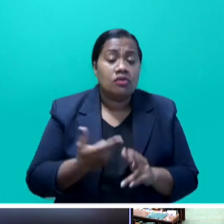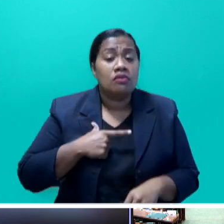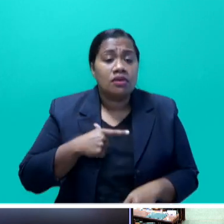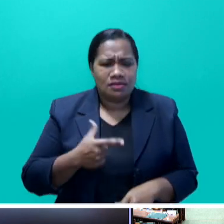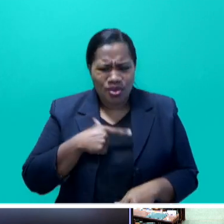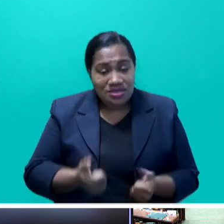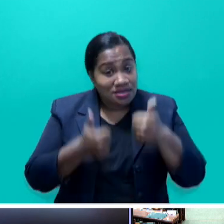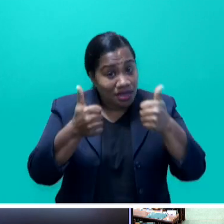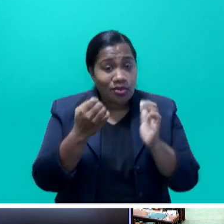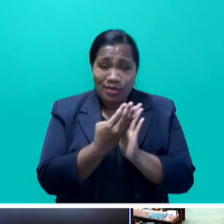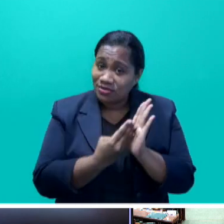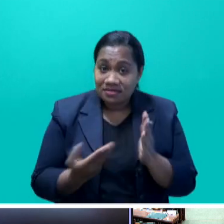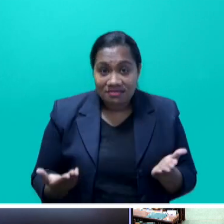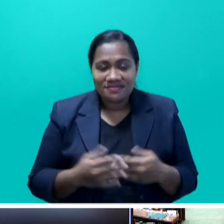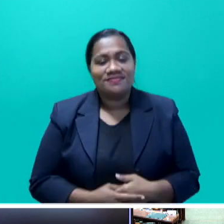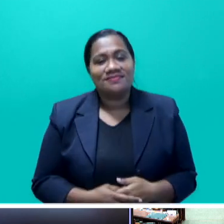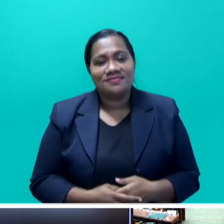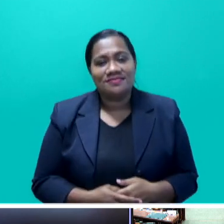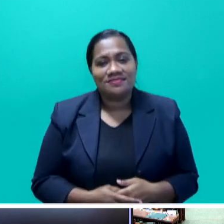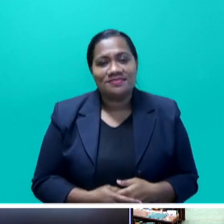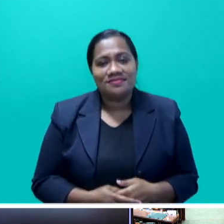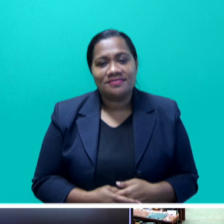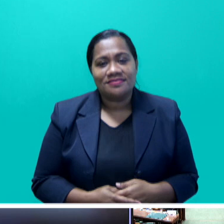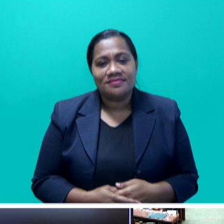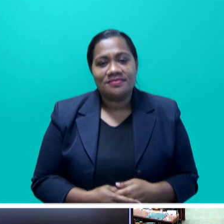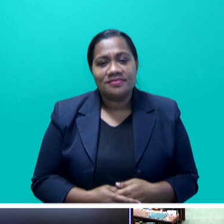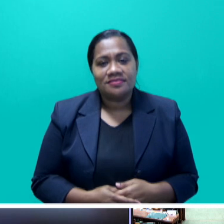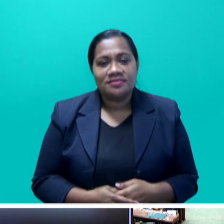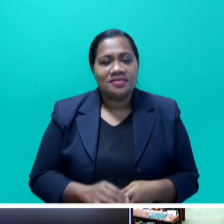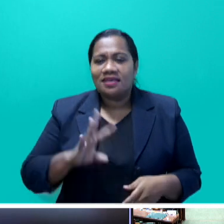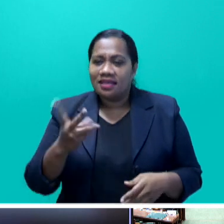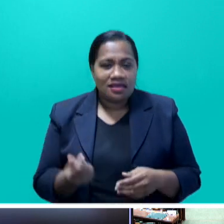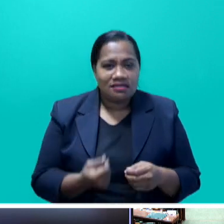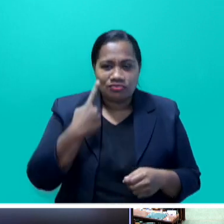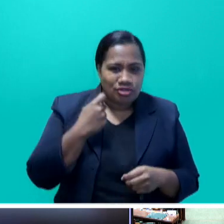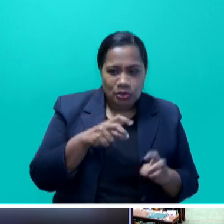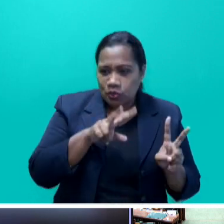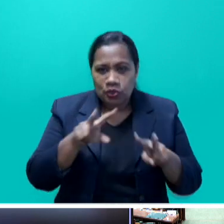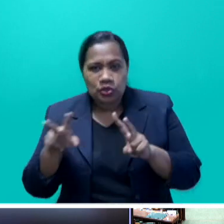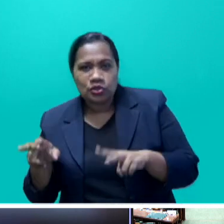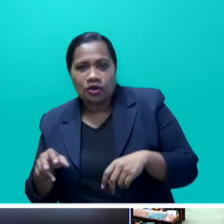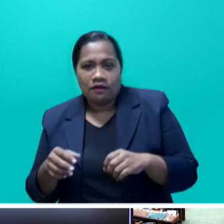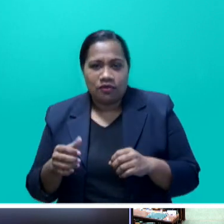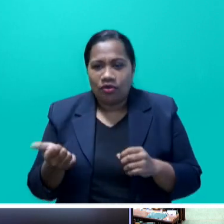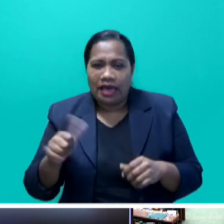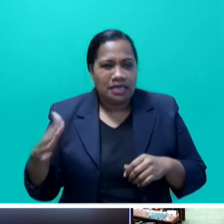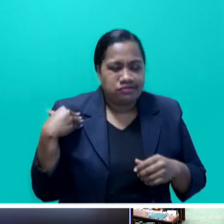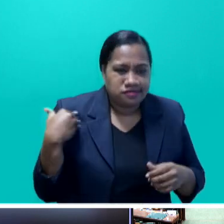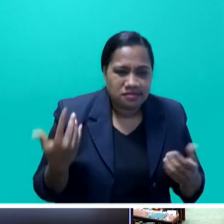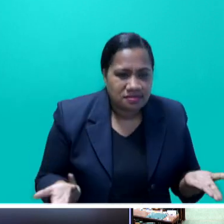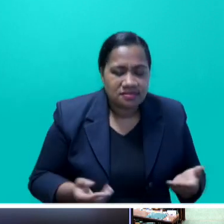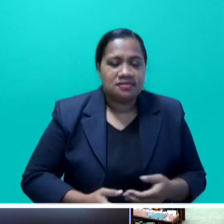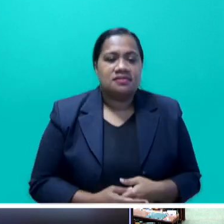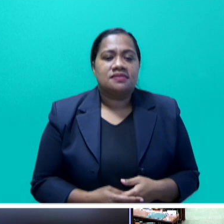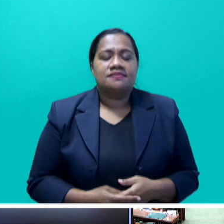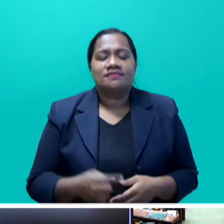good budget. They are clamoring for any distraction they can create. And I have had to spend much of this statement addressing